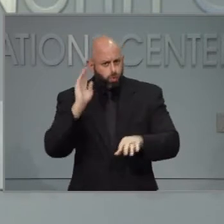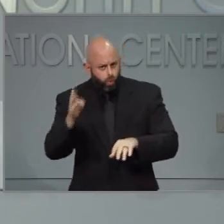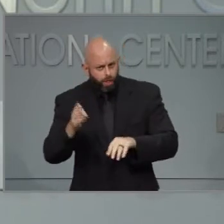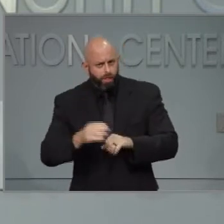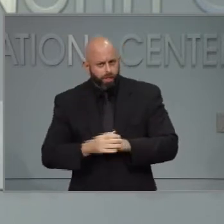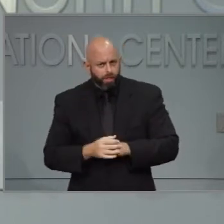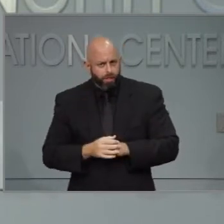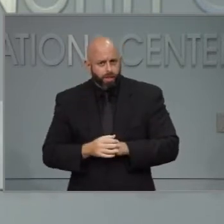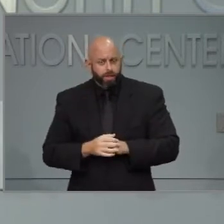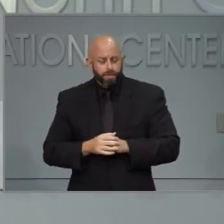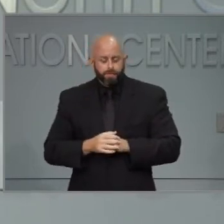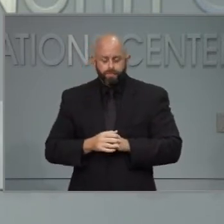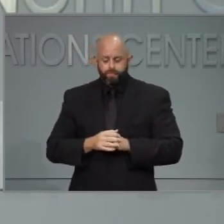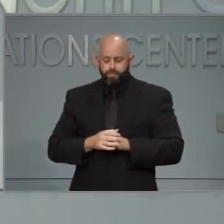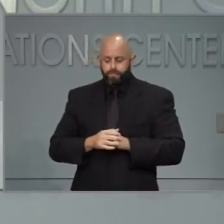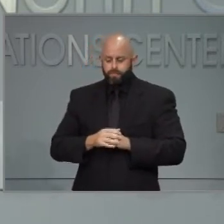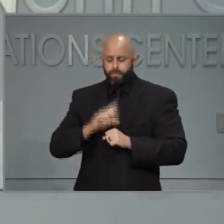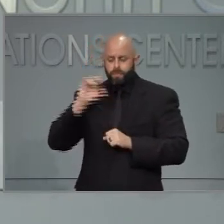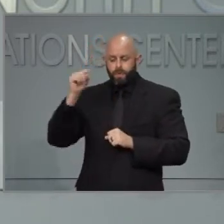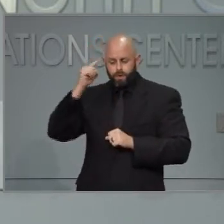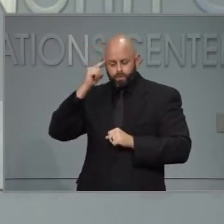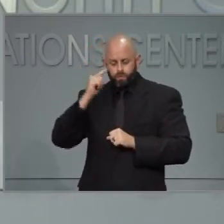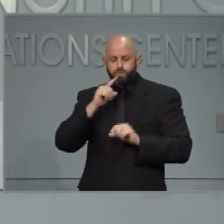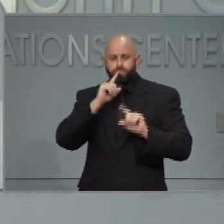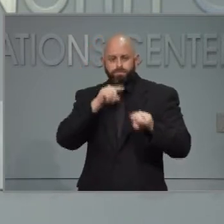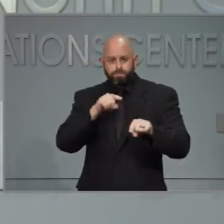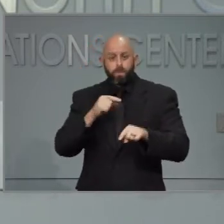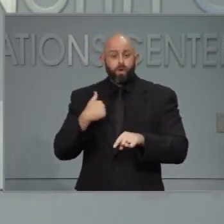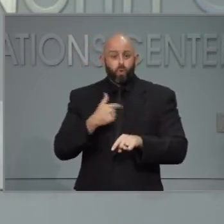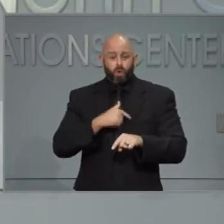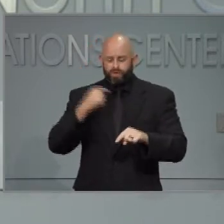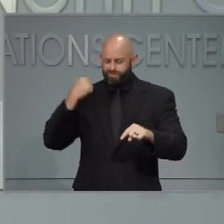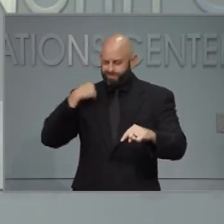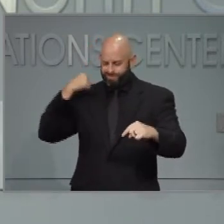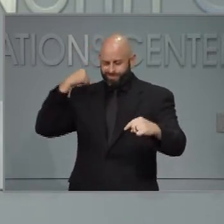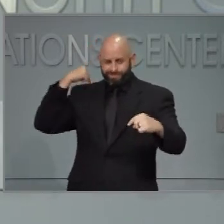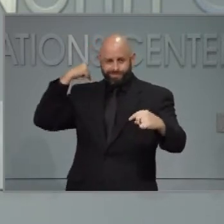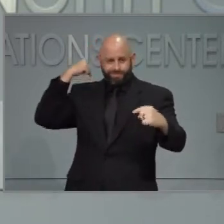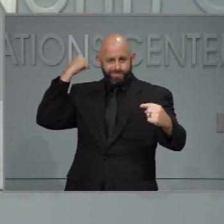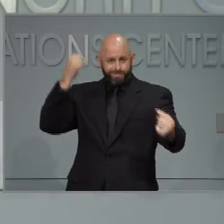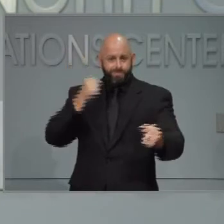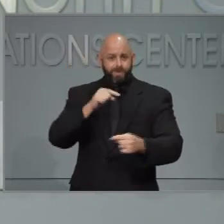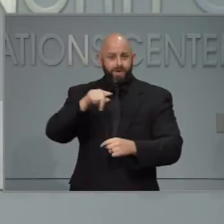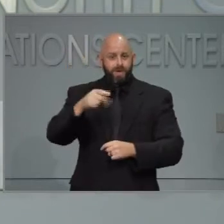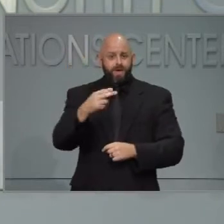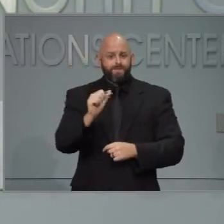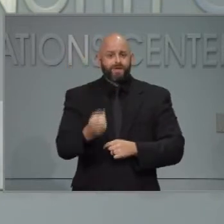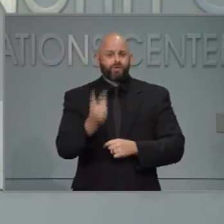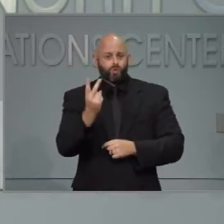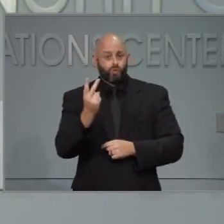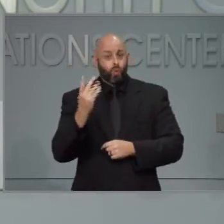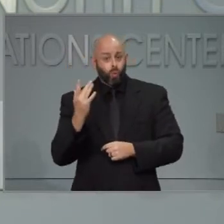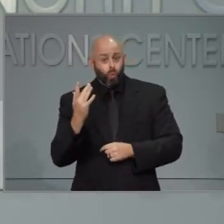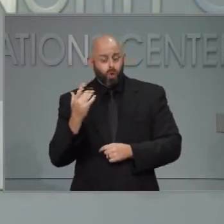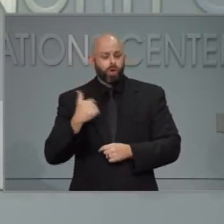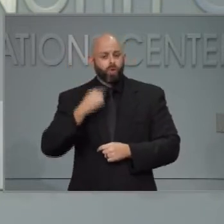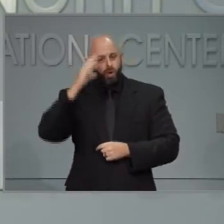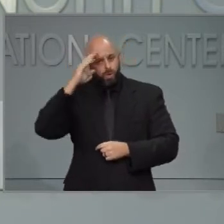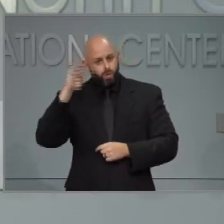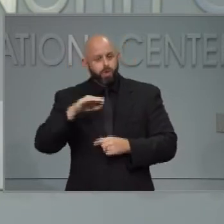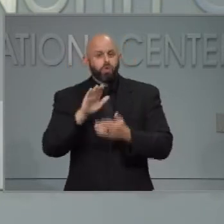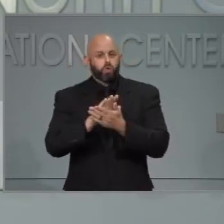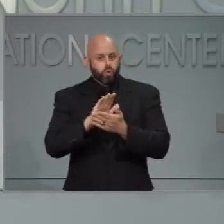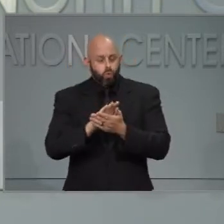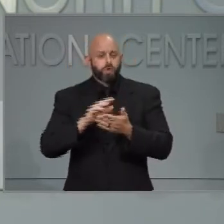first, one of the reasons that we paused in Phase 2 was the fact that we knew that our public schools, K